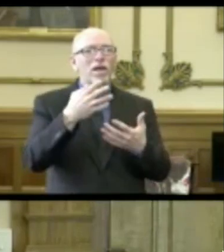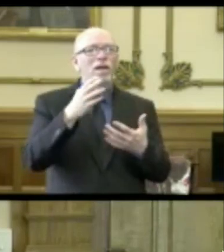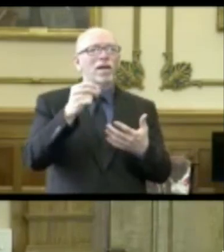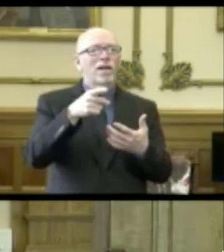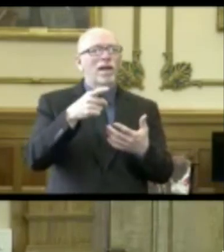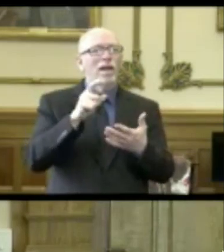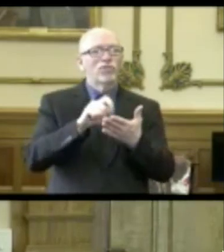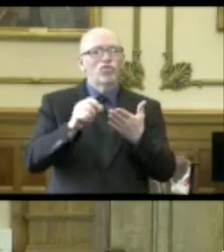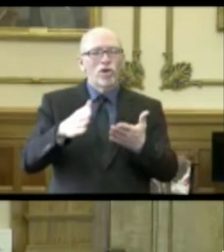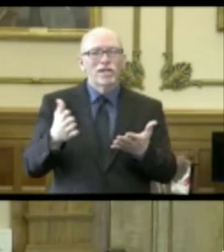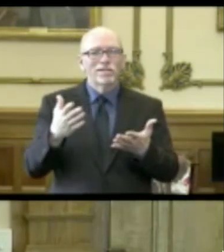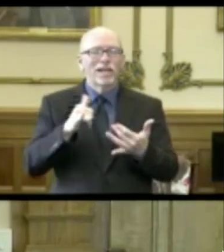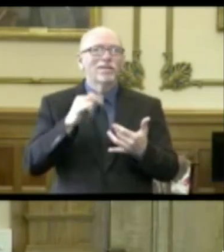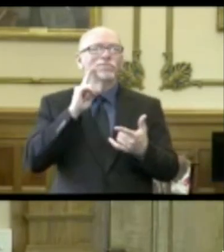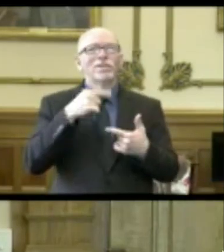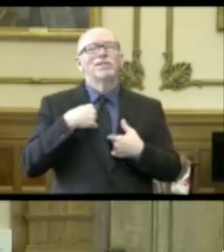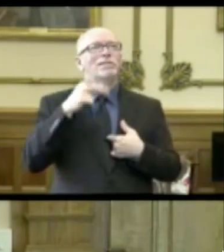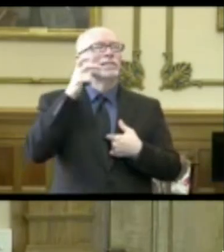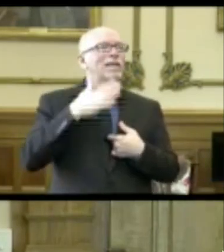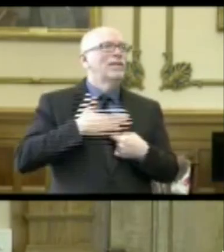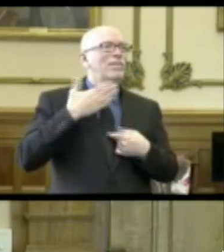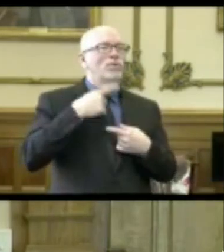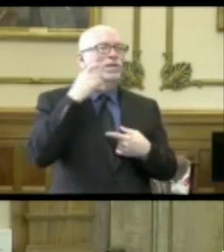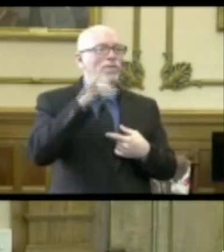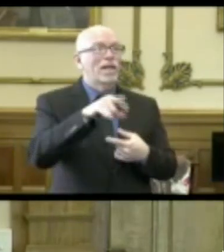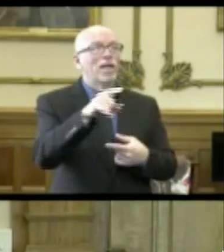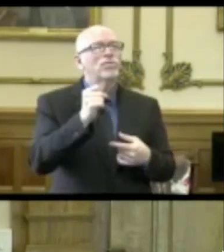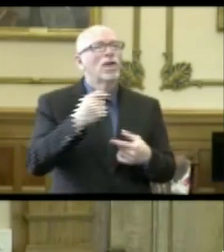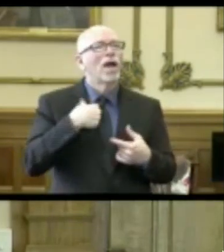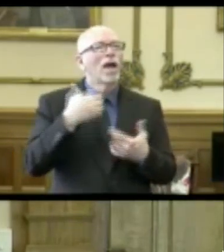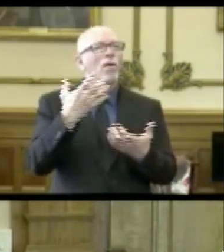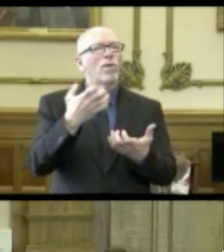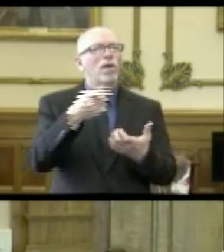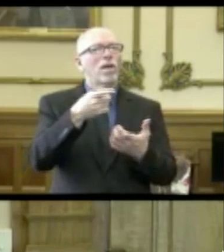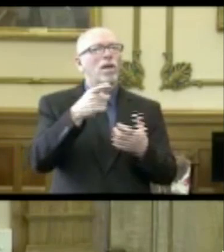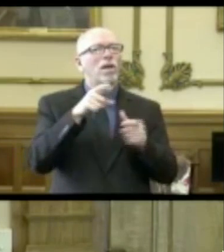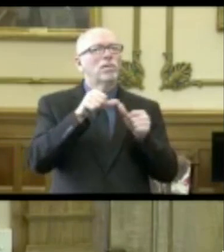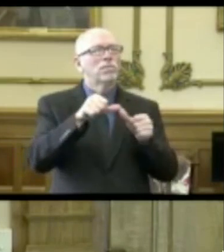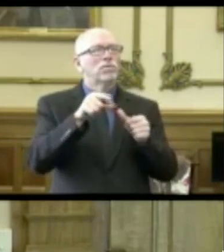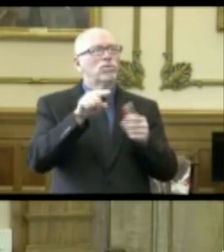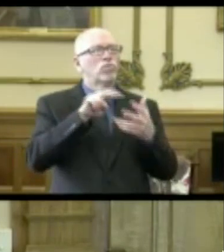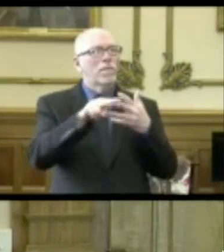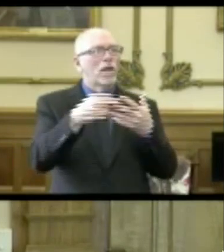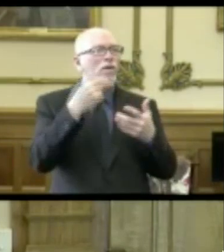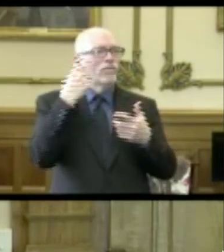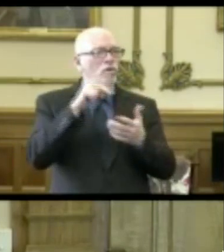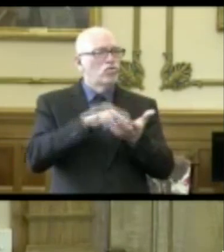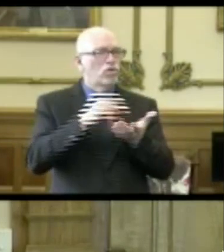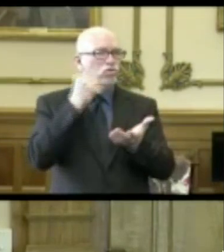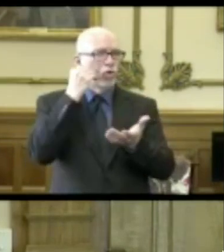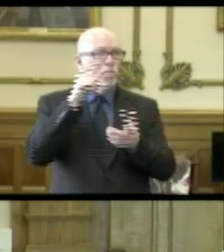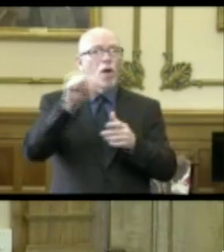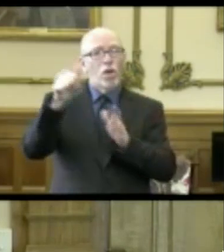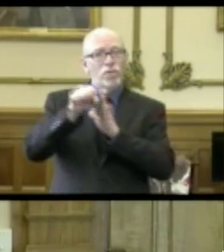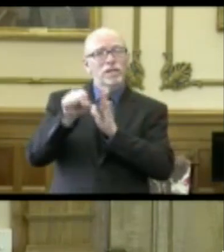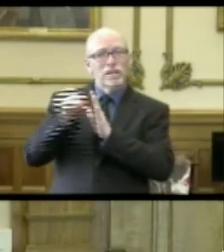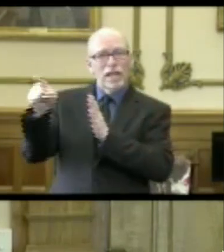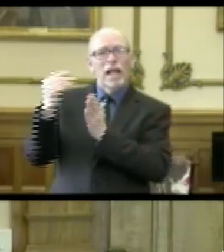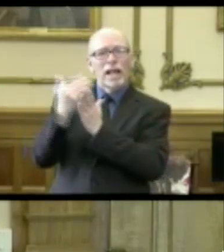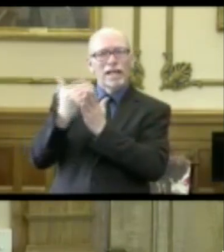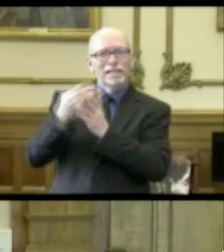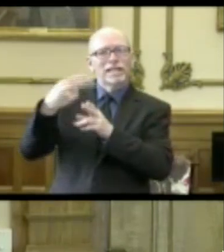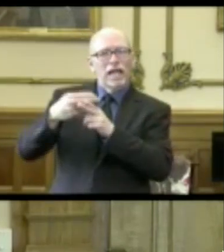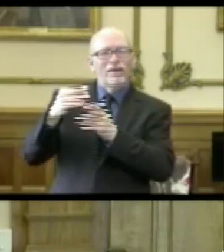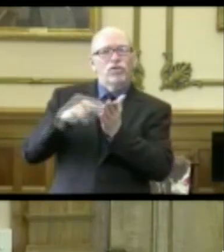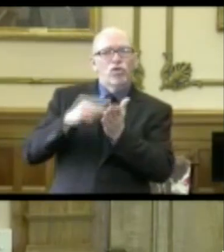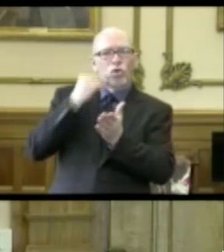journalist ears. So on that note, I'd like to continue pursuing transparency on nursing home cases as other states list the nursing homes